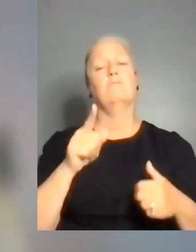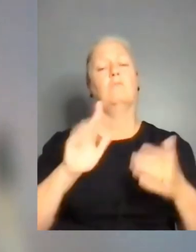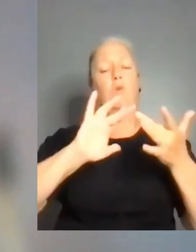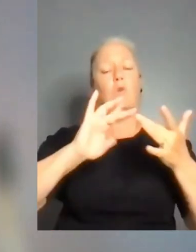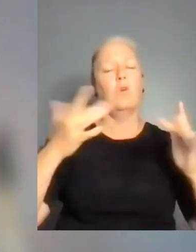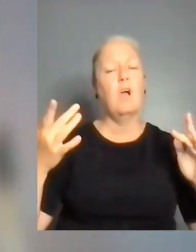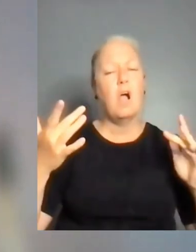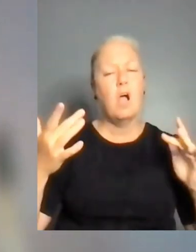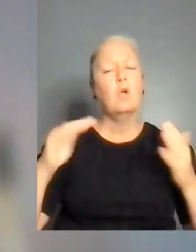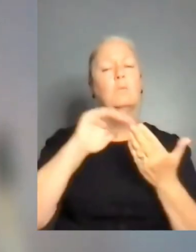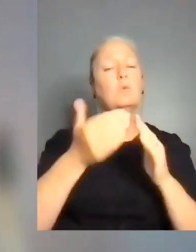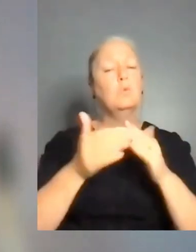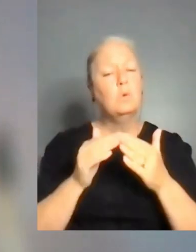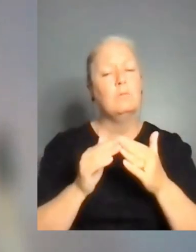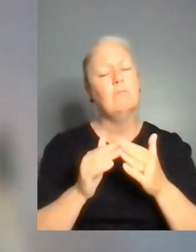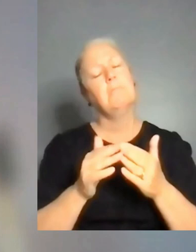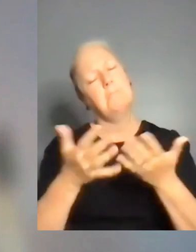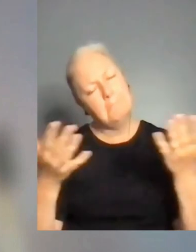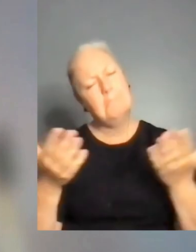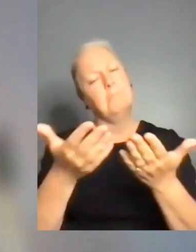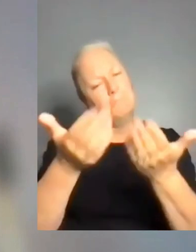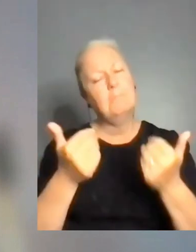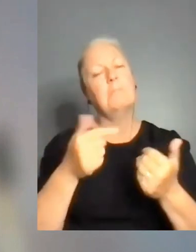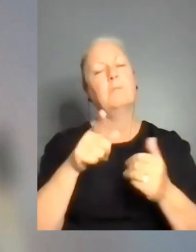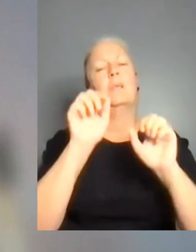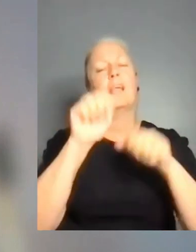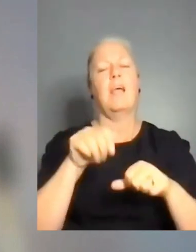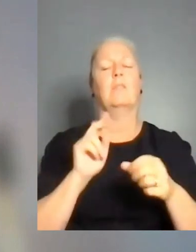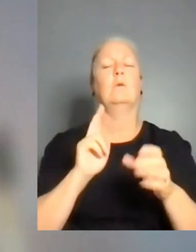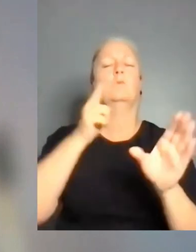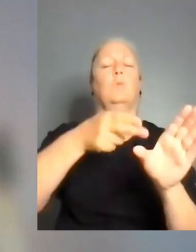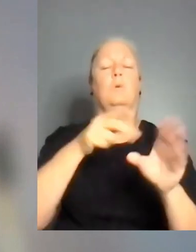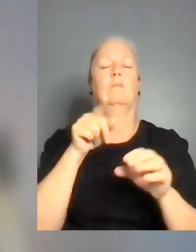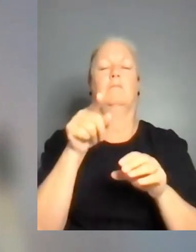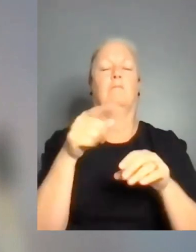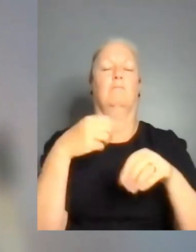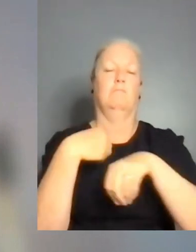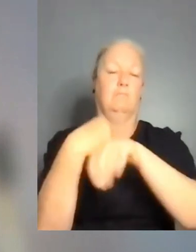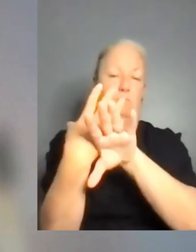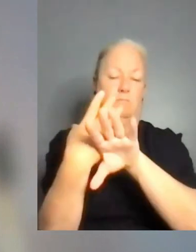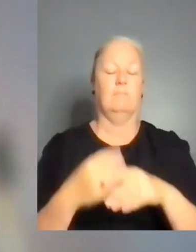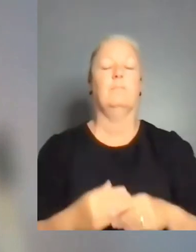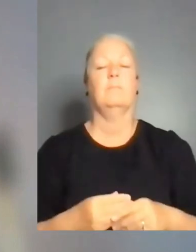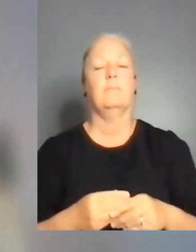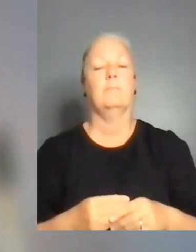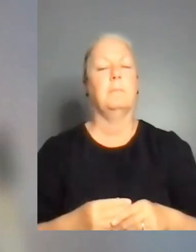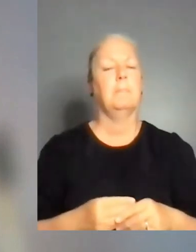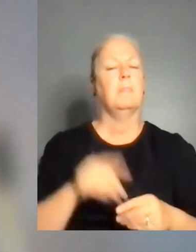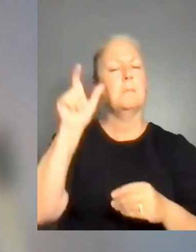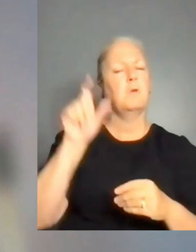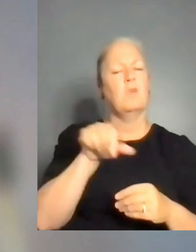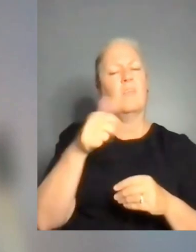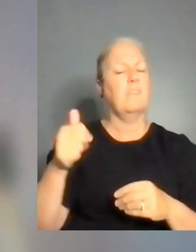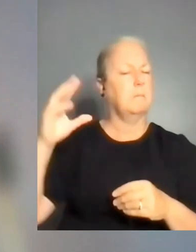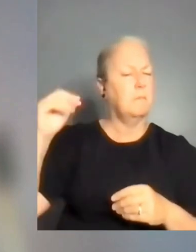join the webinar. And also the CIO, the co-CIO Sandro and Kaja